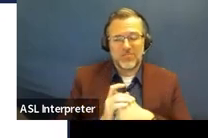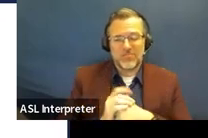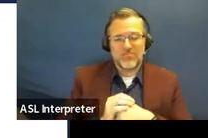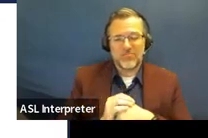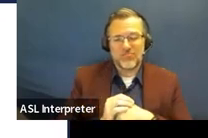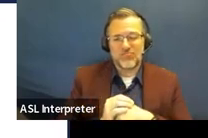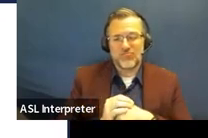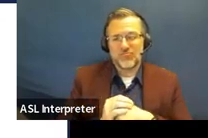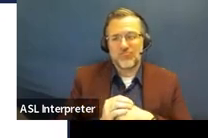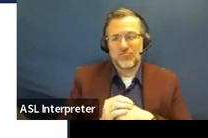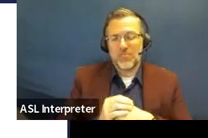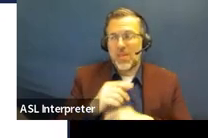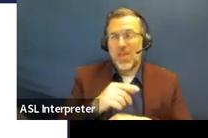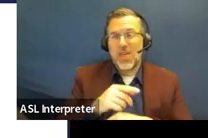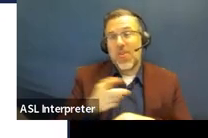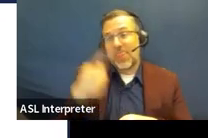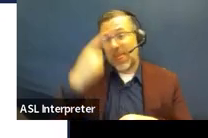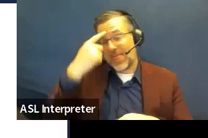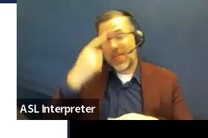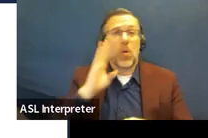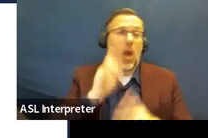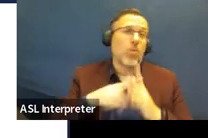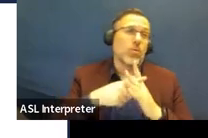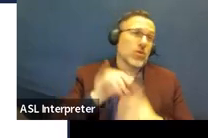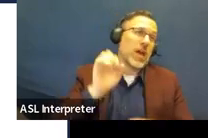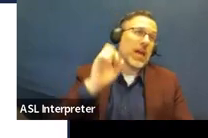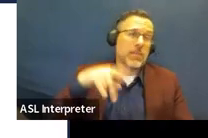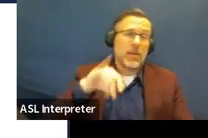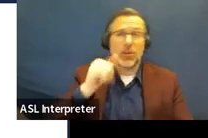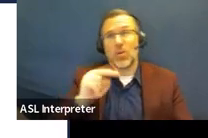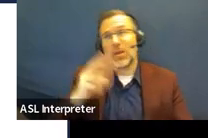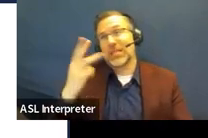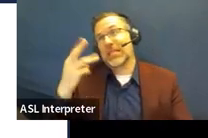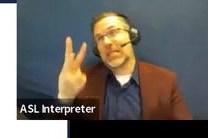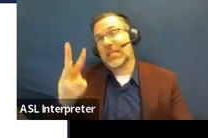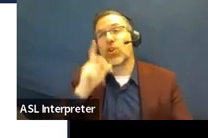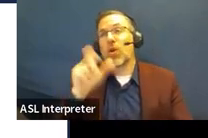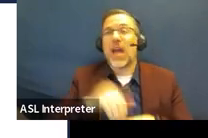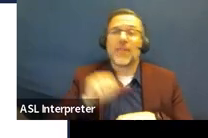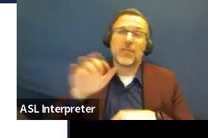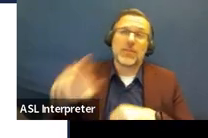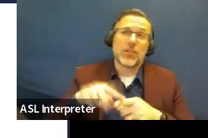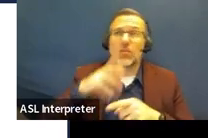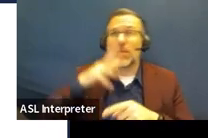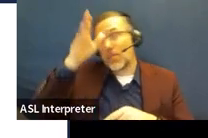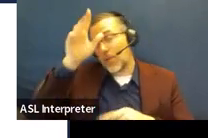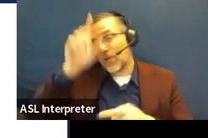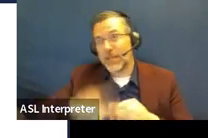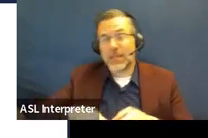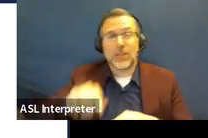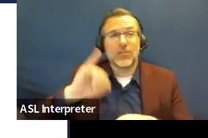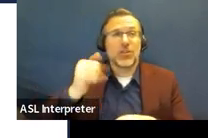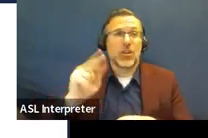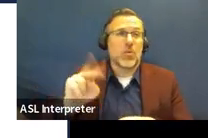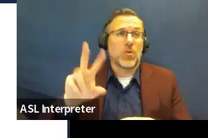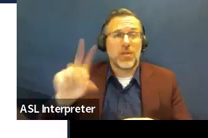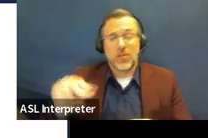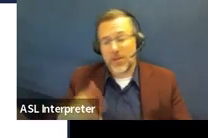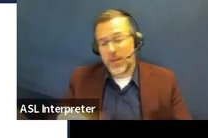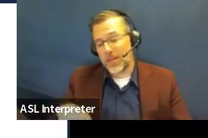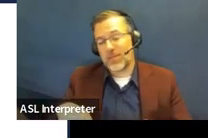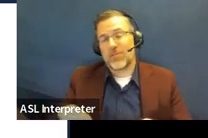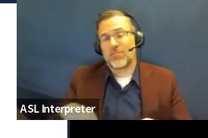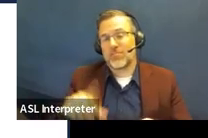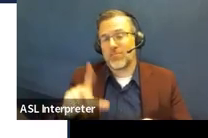Because they're thinking, well, I'm going to start the IEP on 116, but I don't have to get it to the parents until 1.30 or whatever, you know, 22.